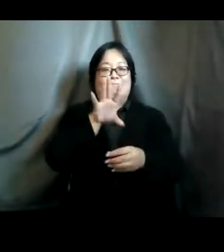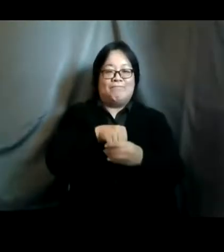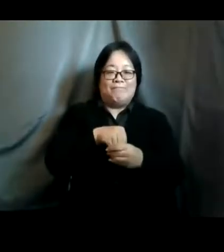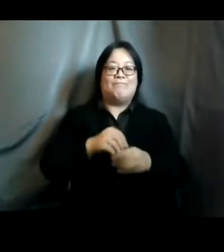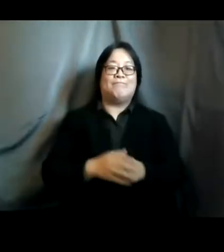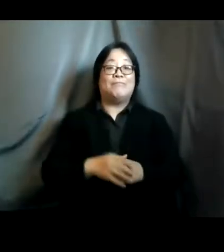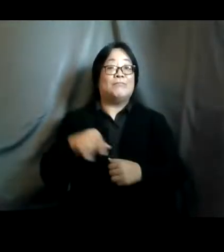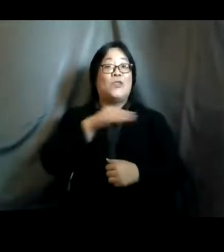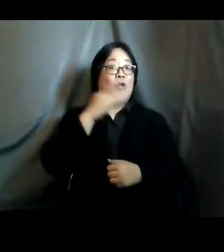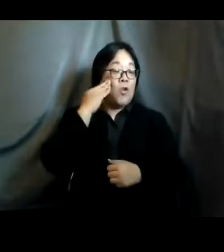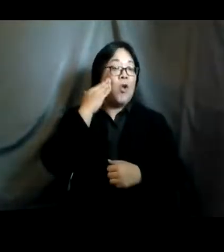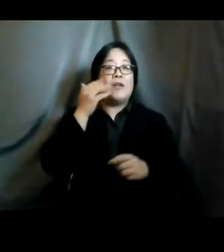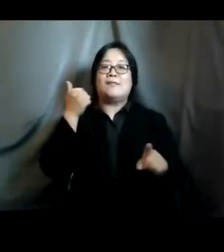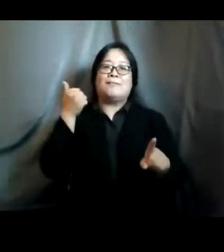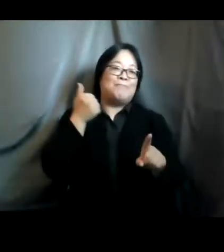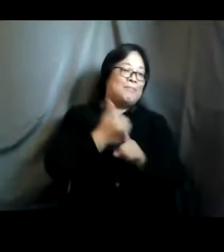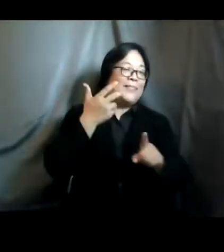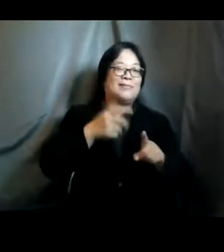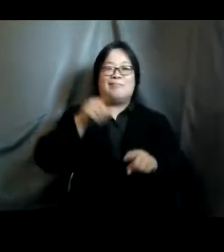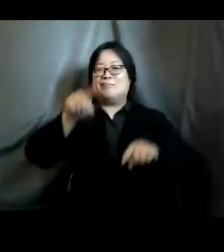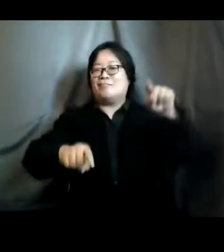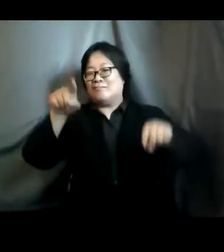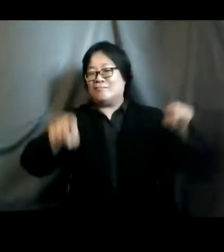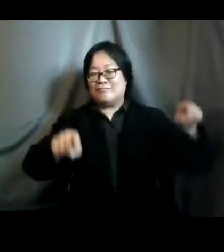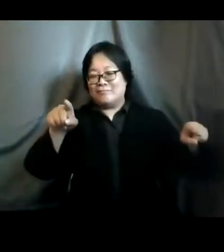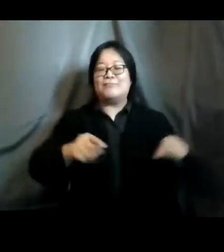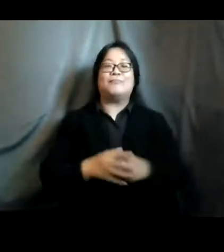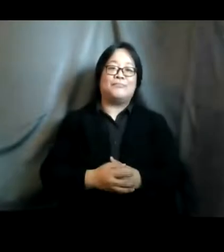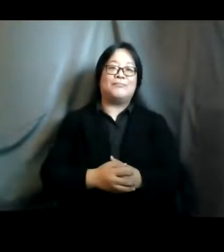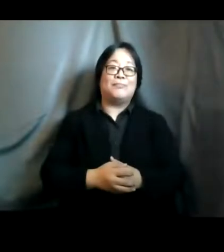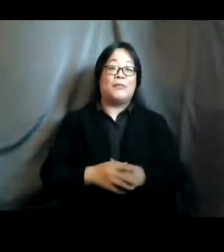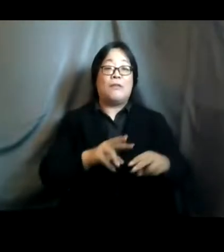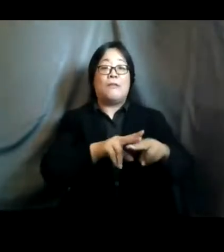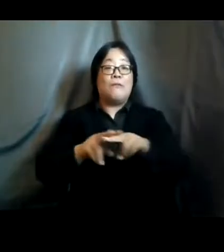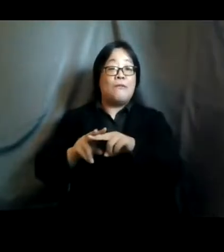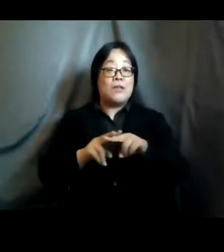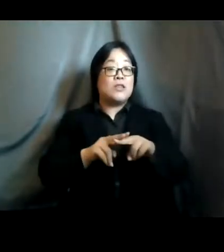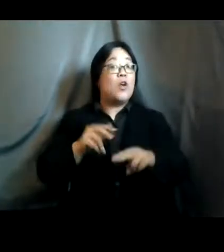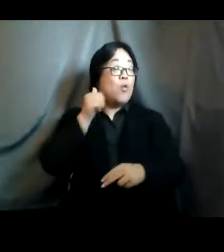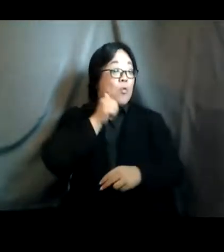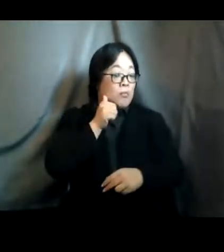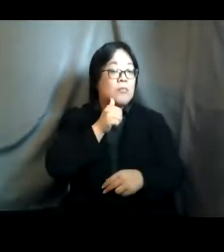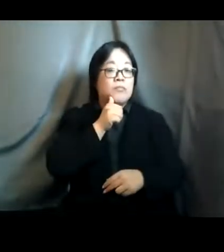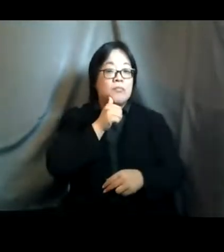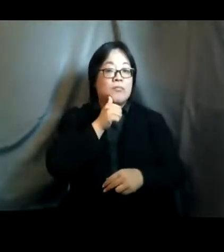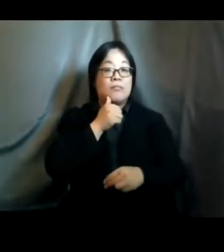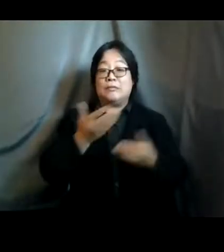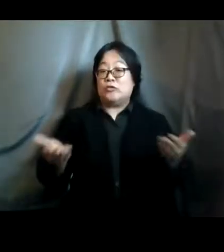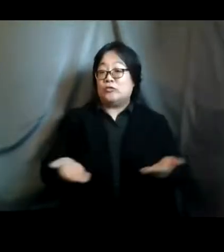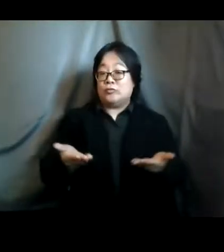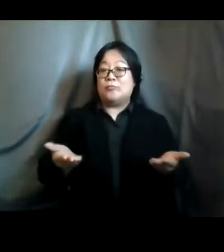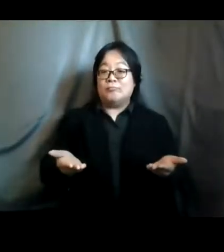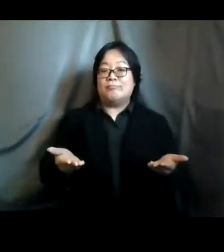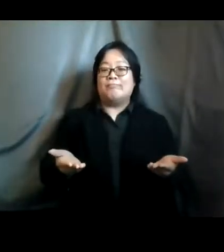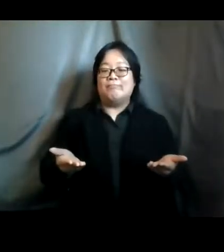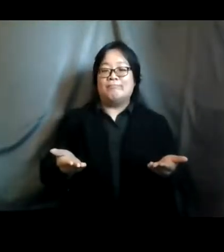these impacts are not the same for everyone for fijian women uh uh fijian women here are making significant